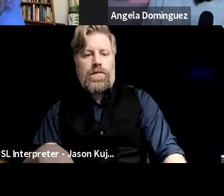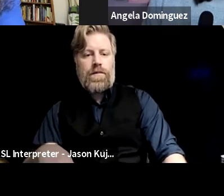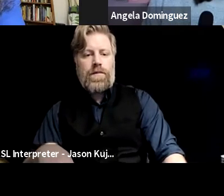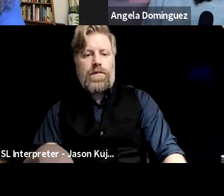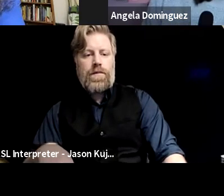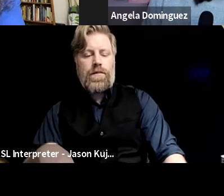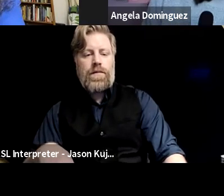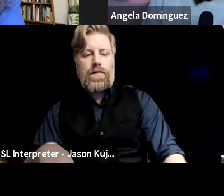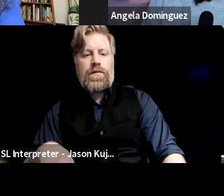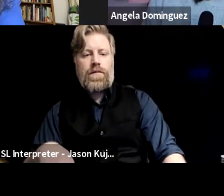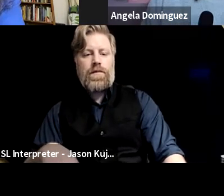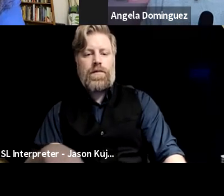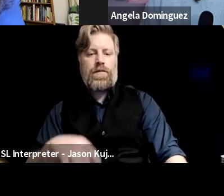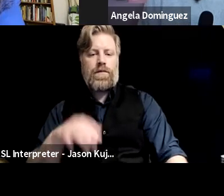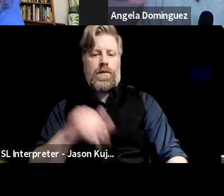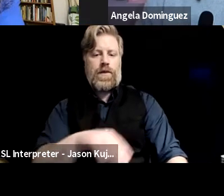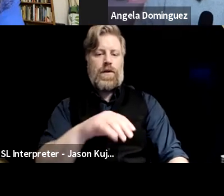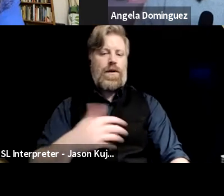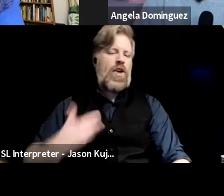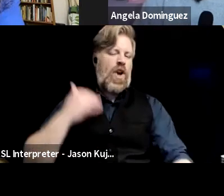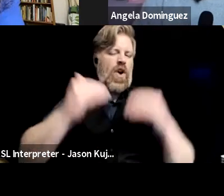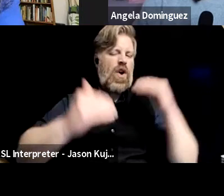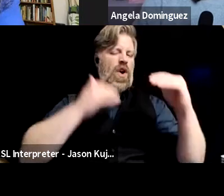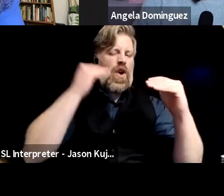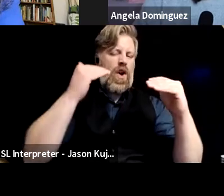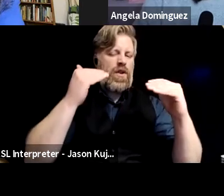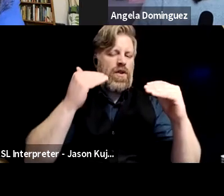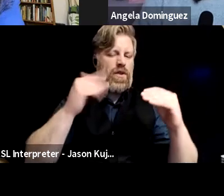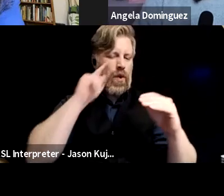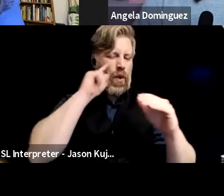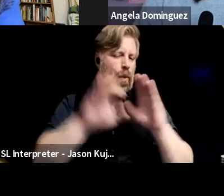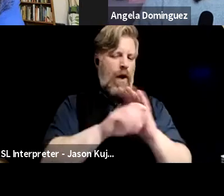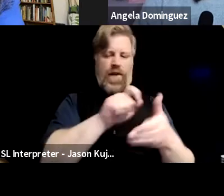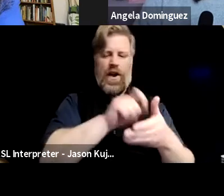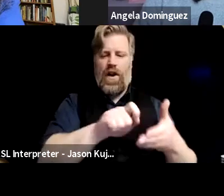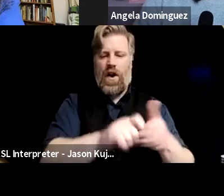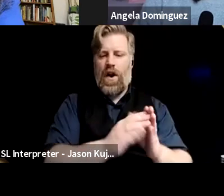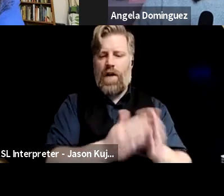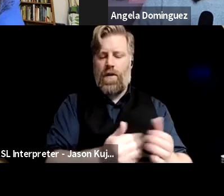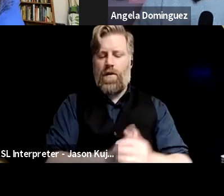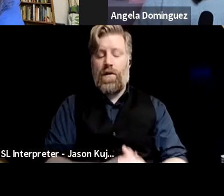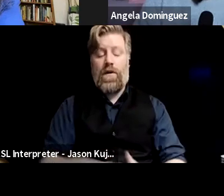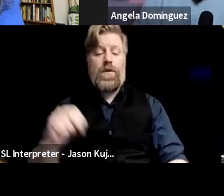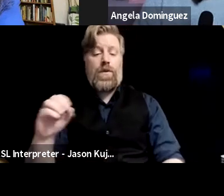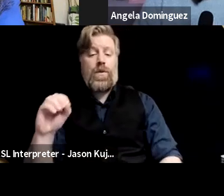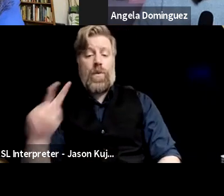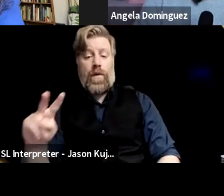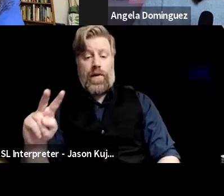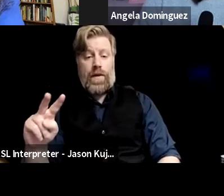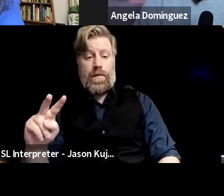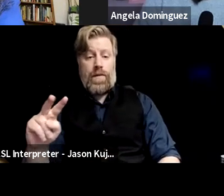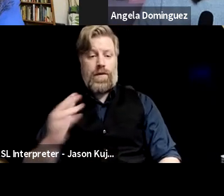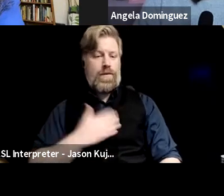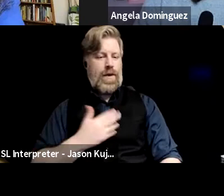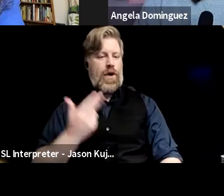then that's, that's a YA graphic novel. And then in November, the, the final book in the 13th